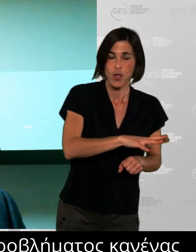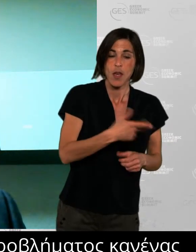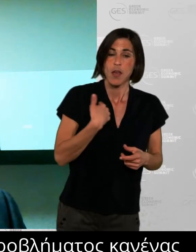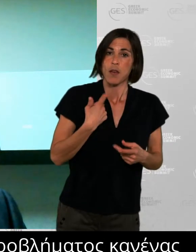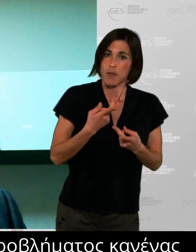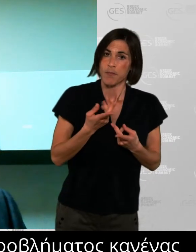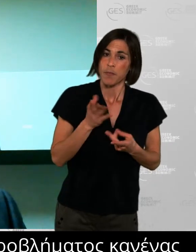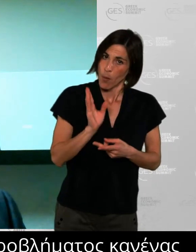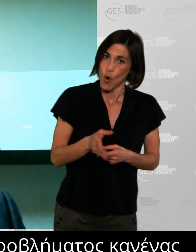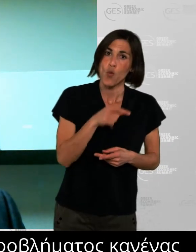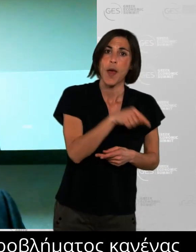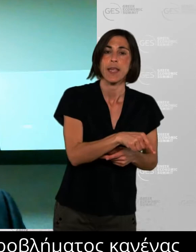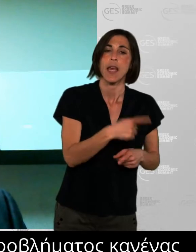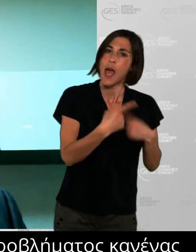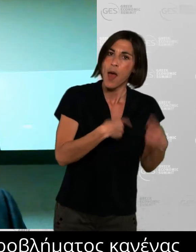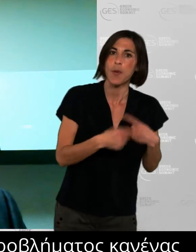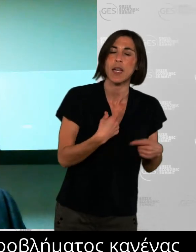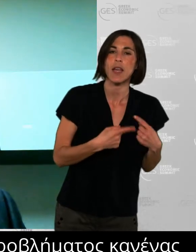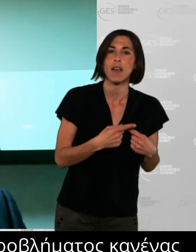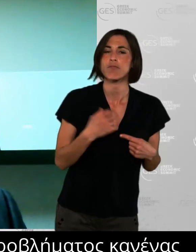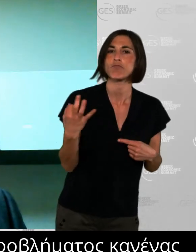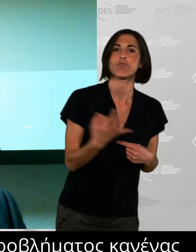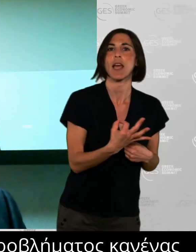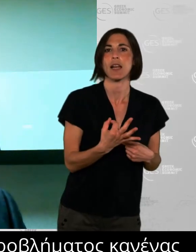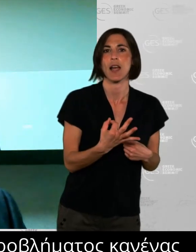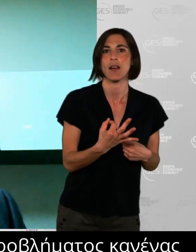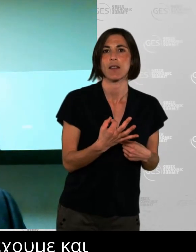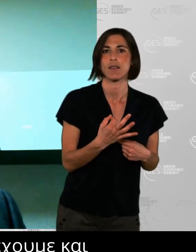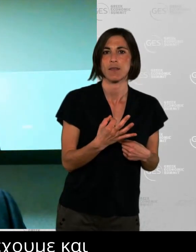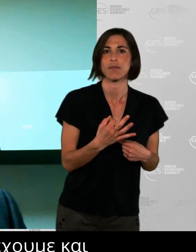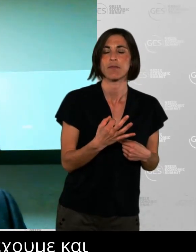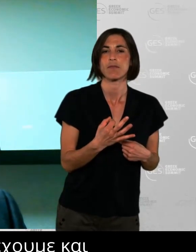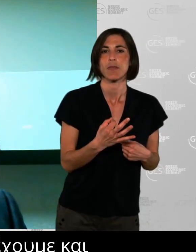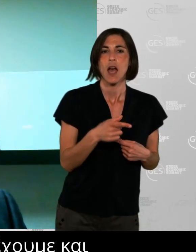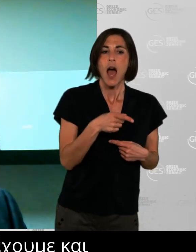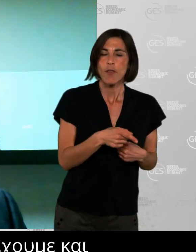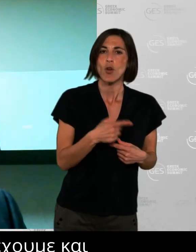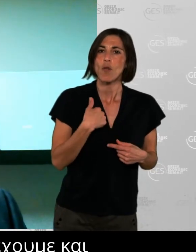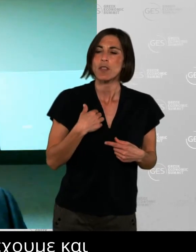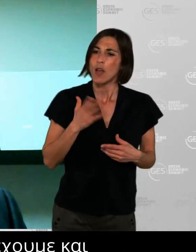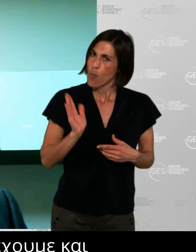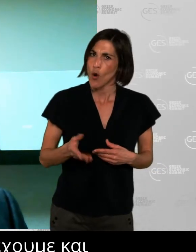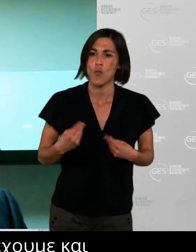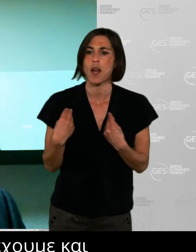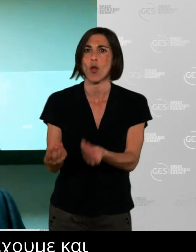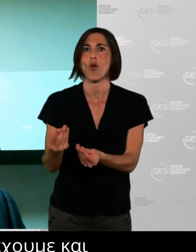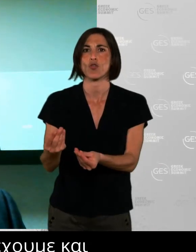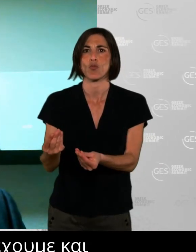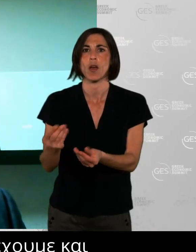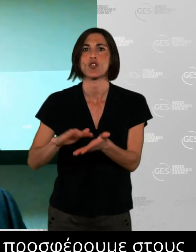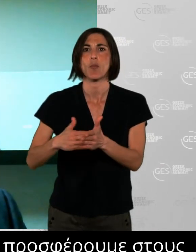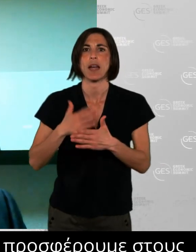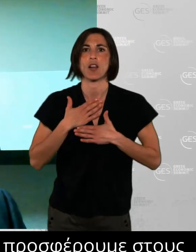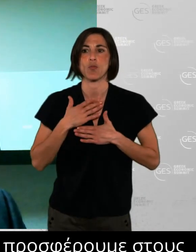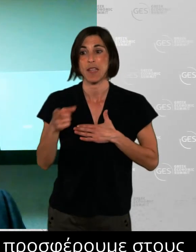and if they trust you then of course you could ask them to do new and different things and they'll they'll do that based on